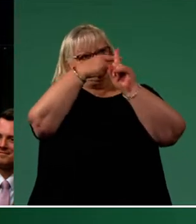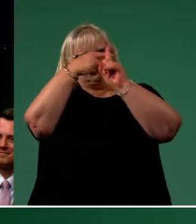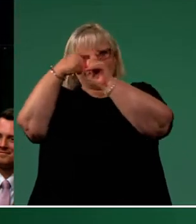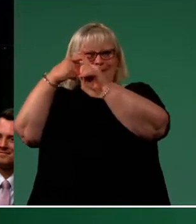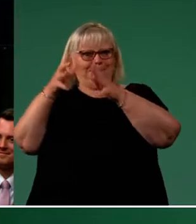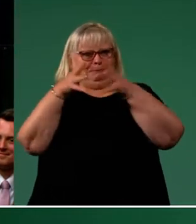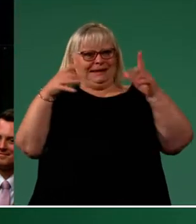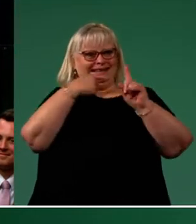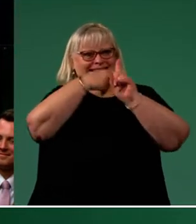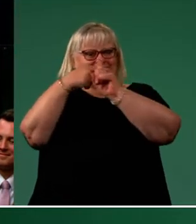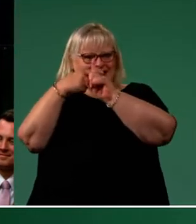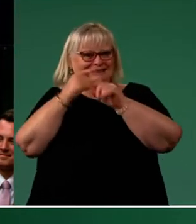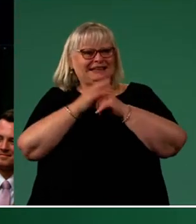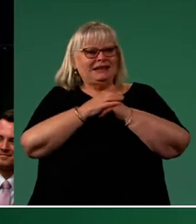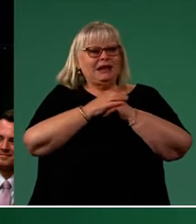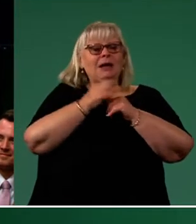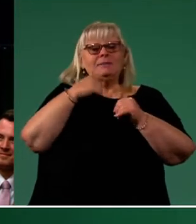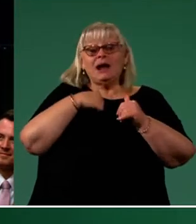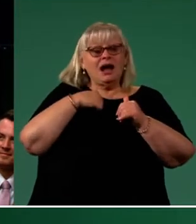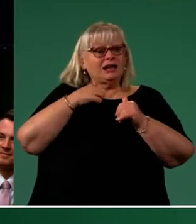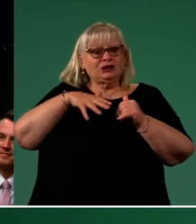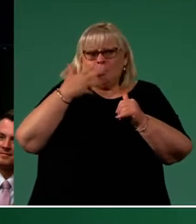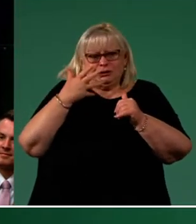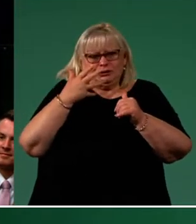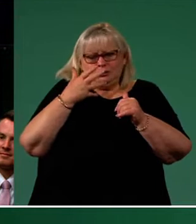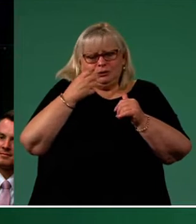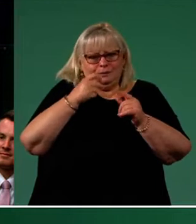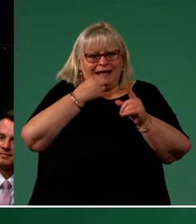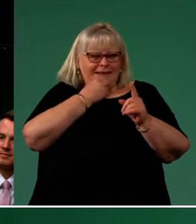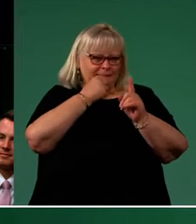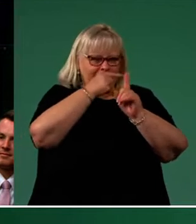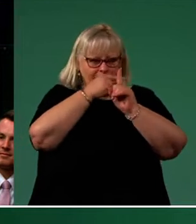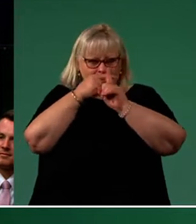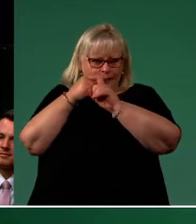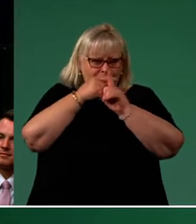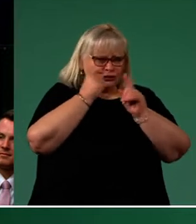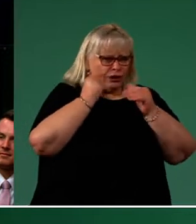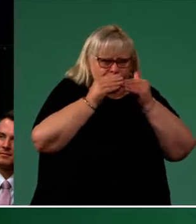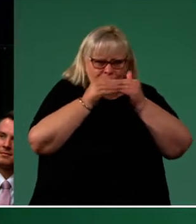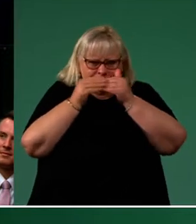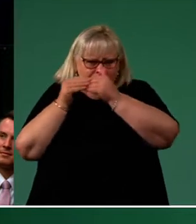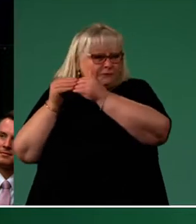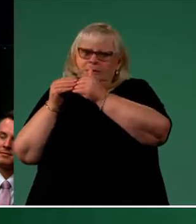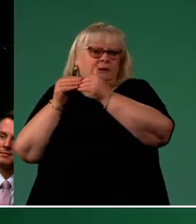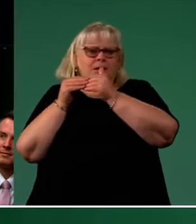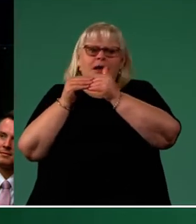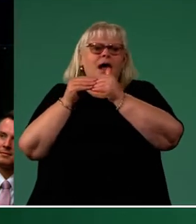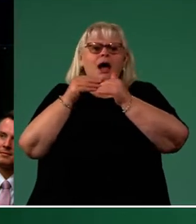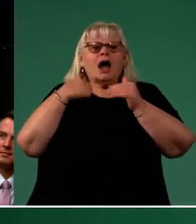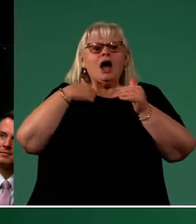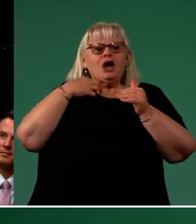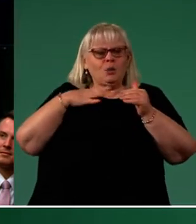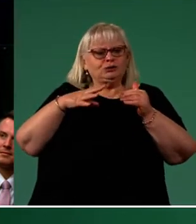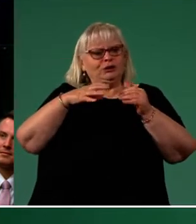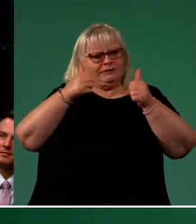Well, like many of you, I'm not here to be part of a small target government. I'm in this place because I want it to be home of